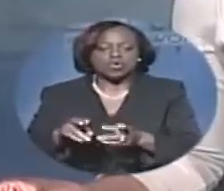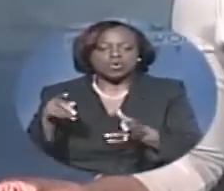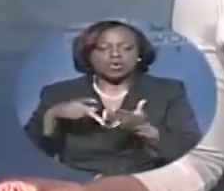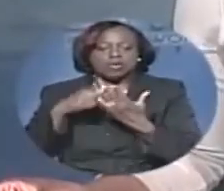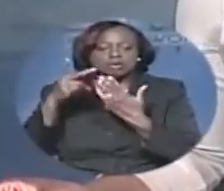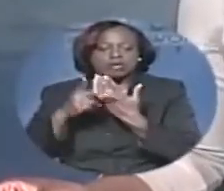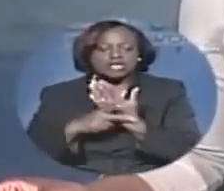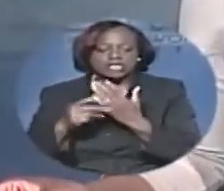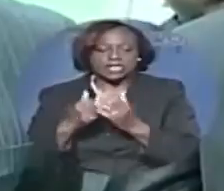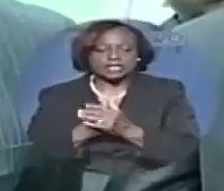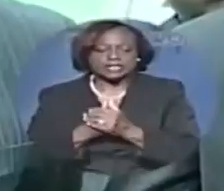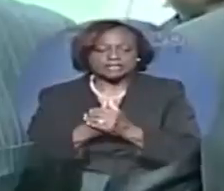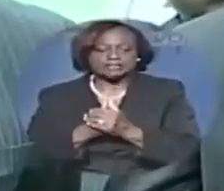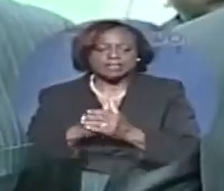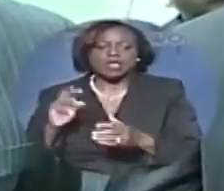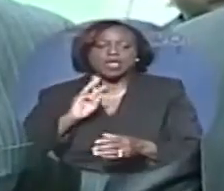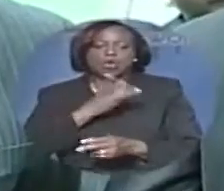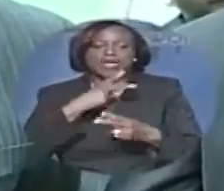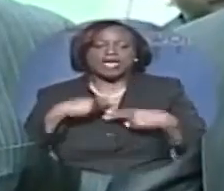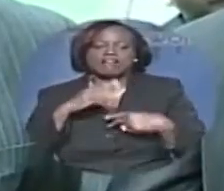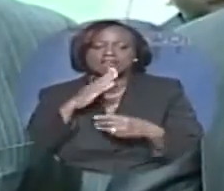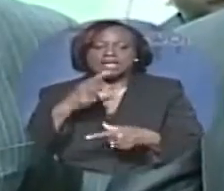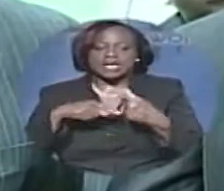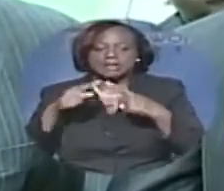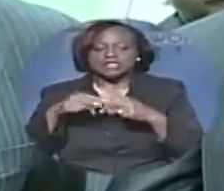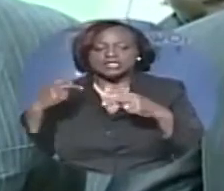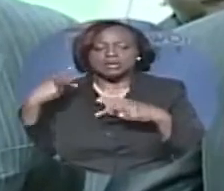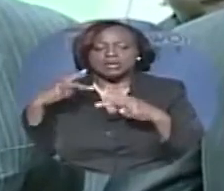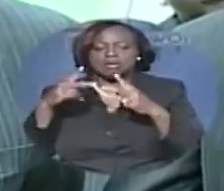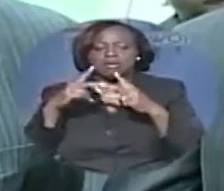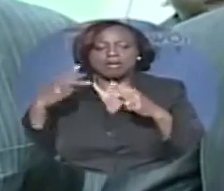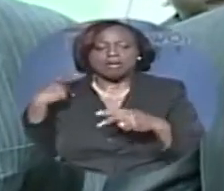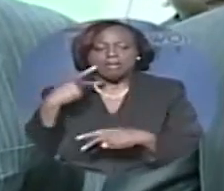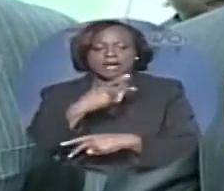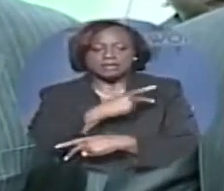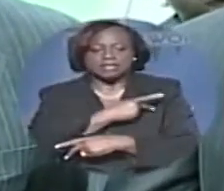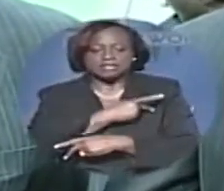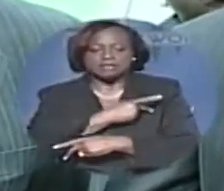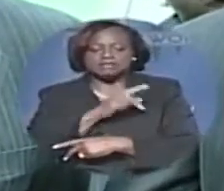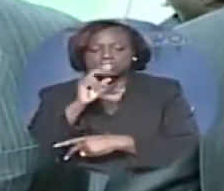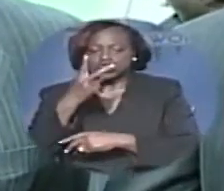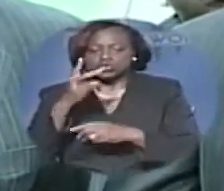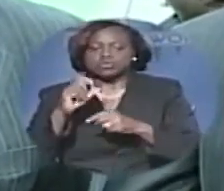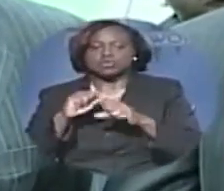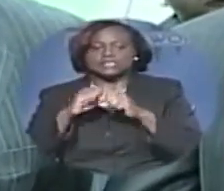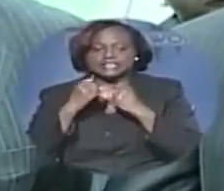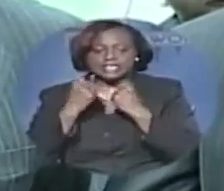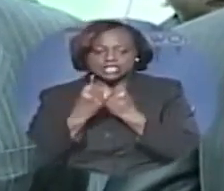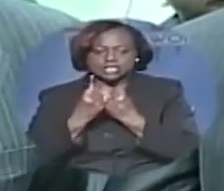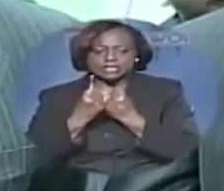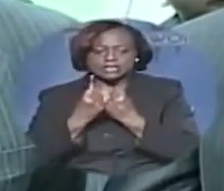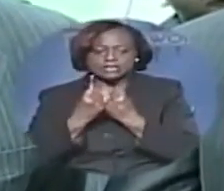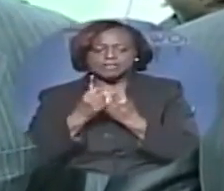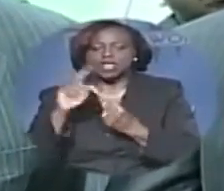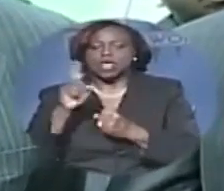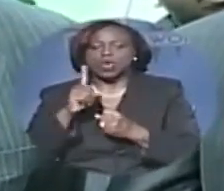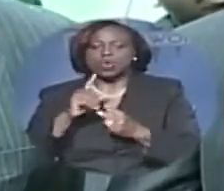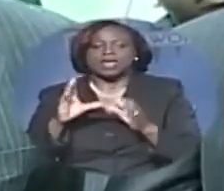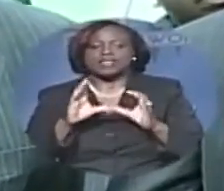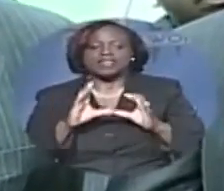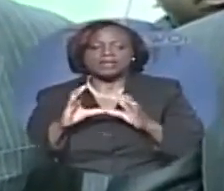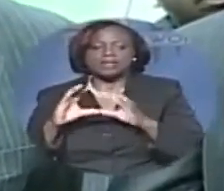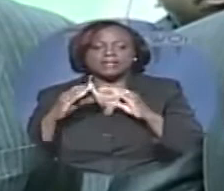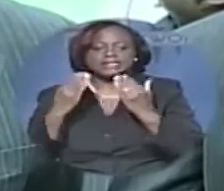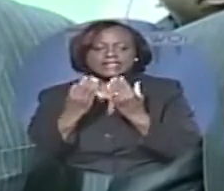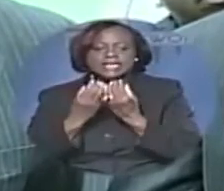We have been coming to Parliament now for the two sessions where the committee was ready to